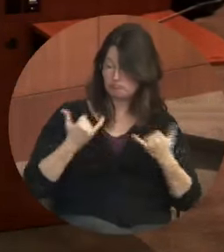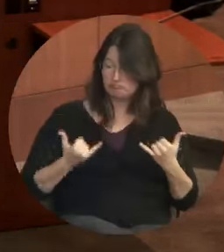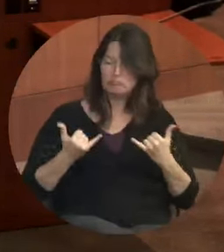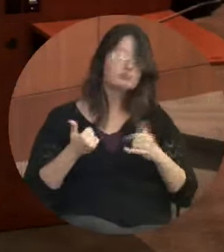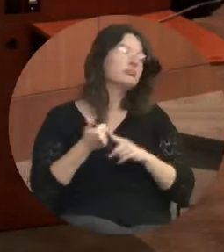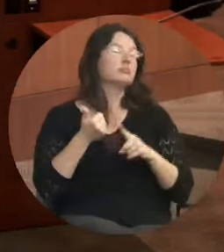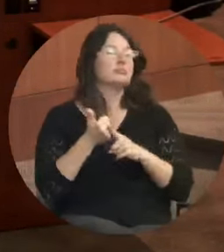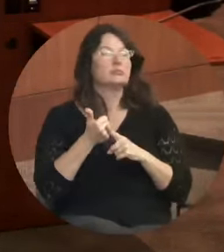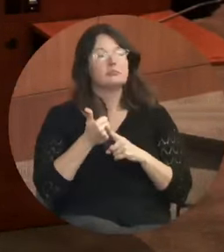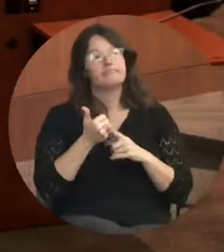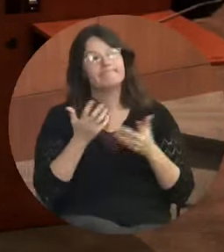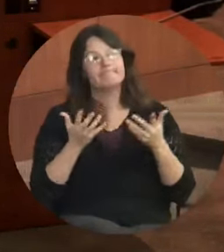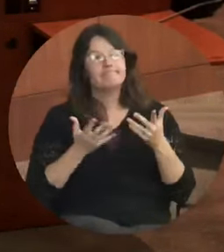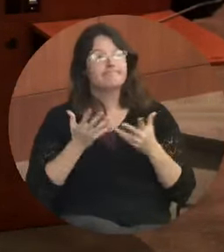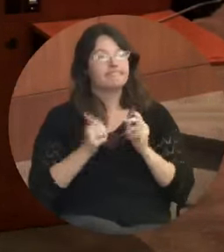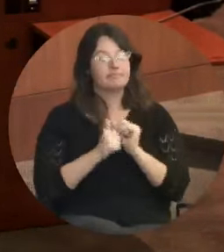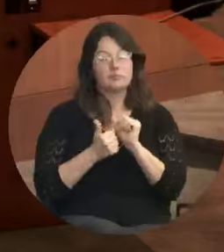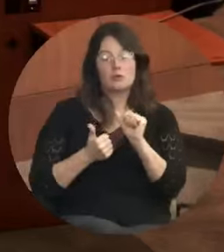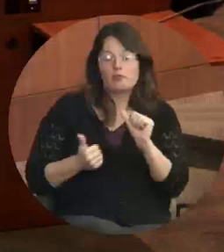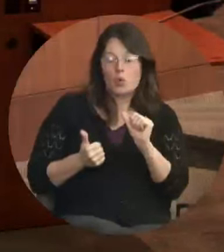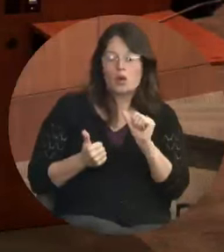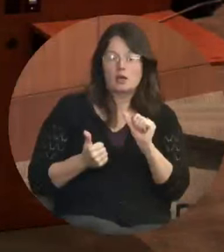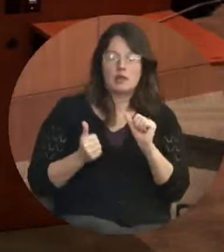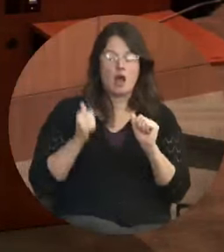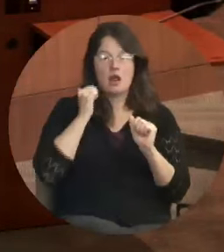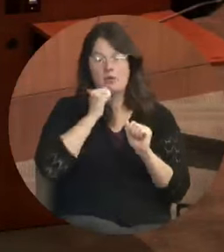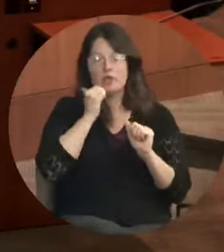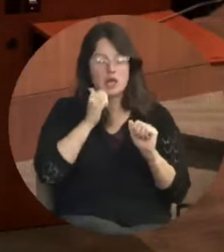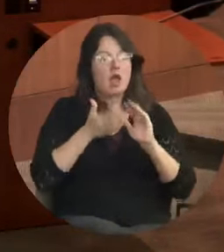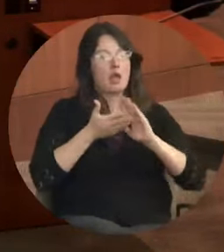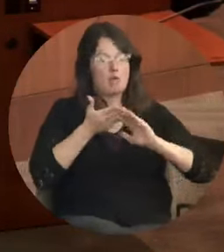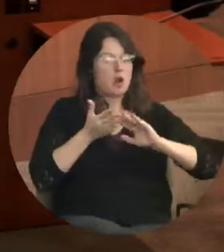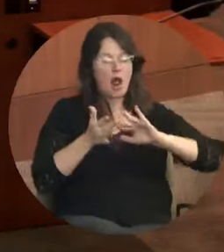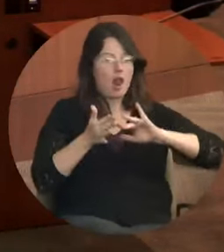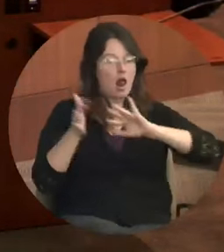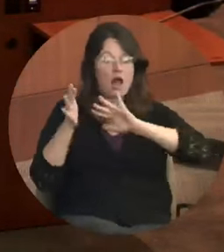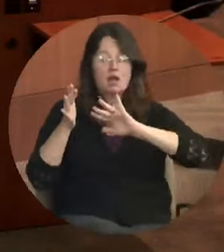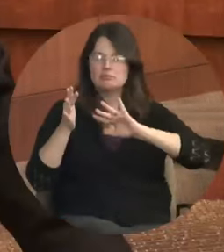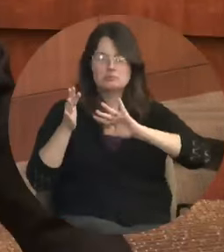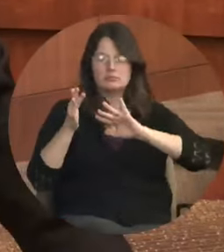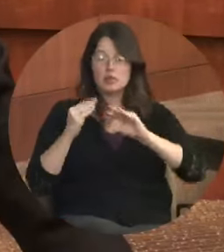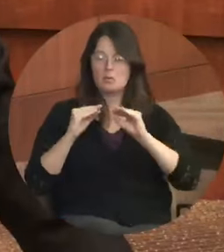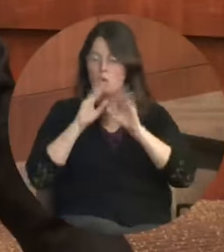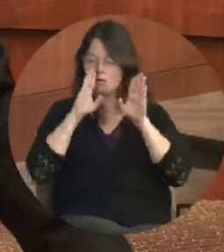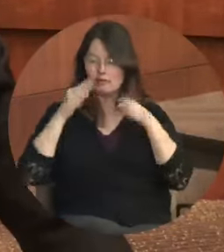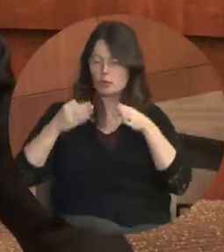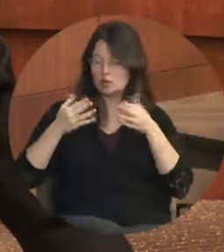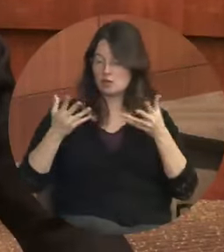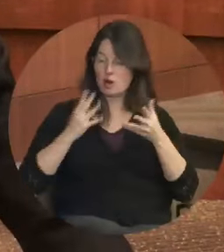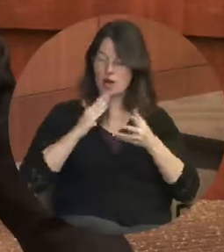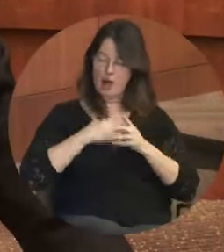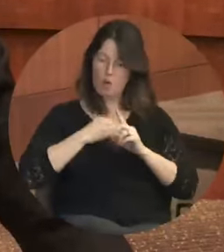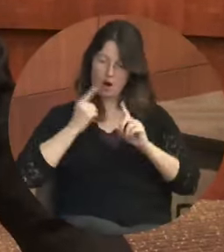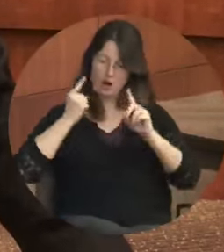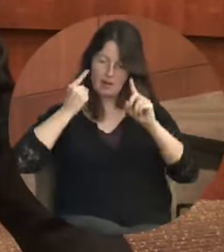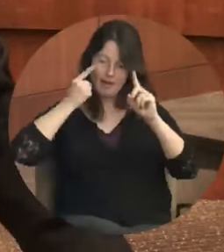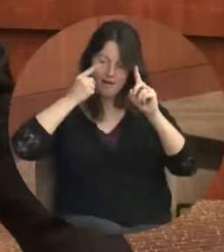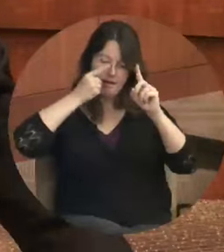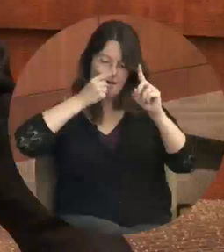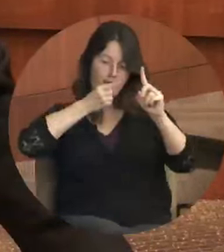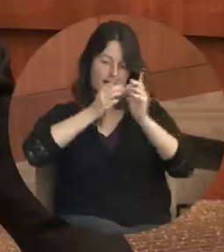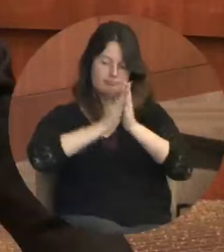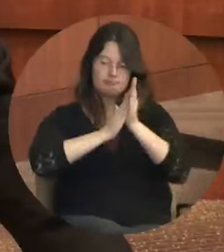whirlwind of the day-to-day operations and it addresses what we aspire to accomplish as we are a growing